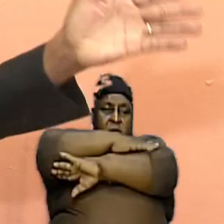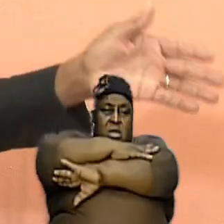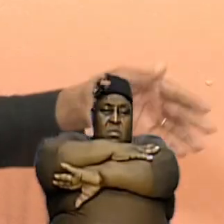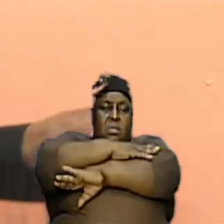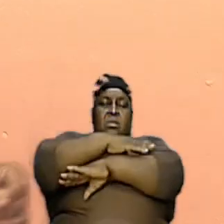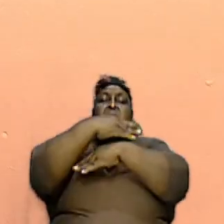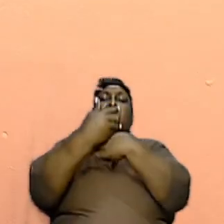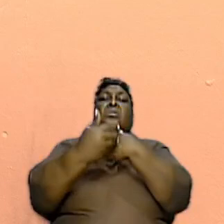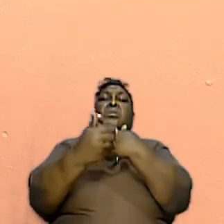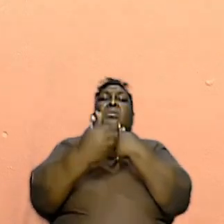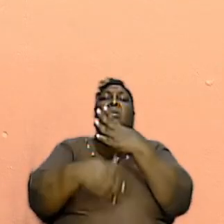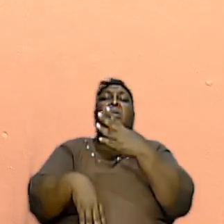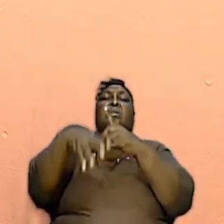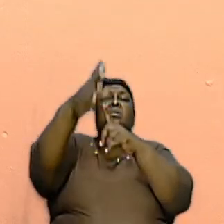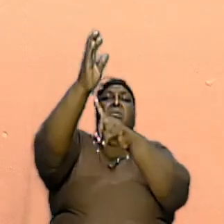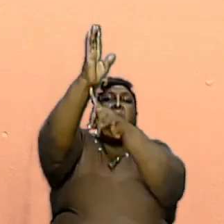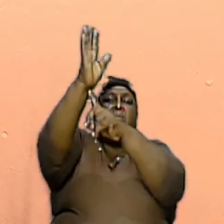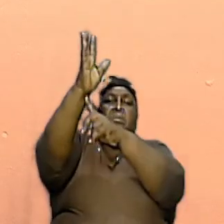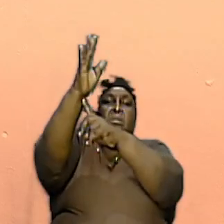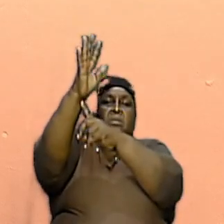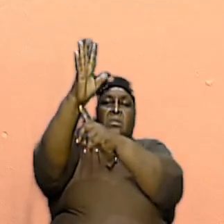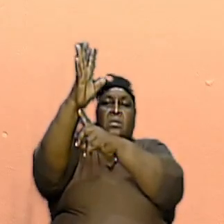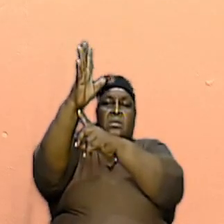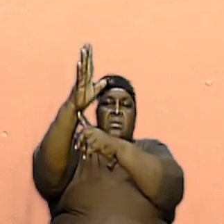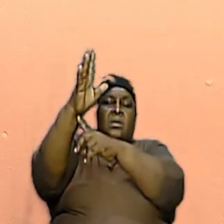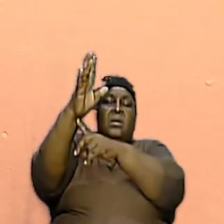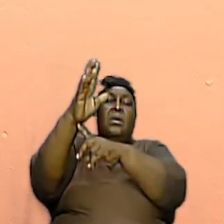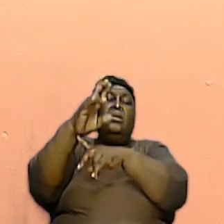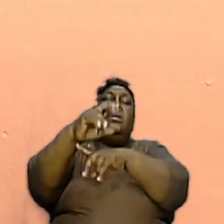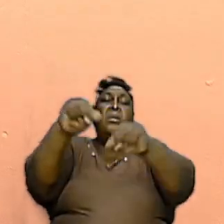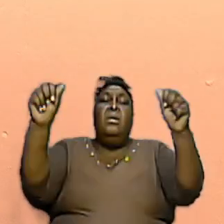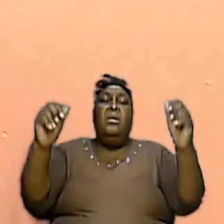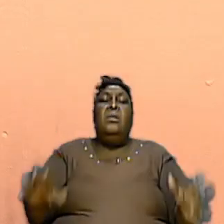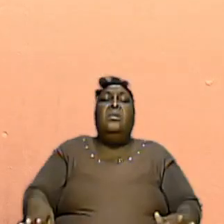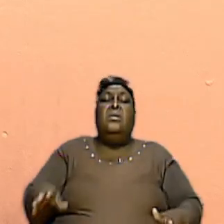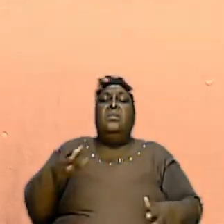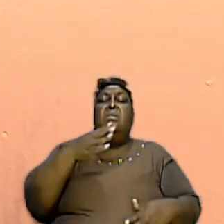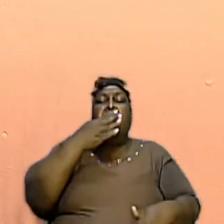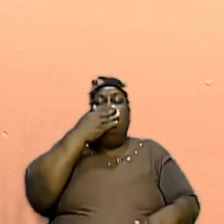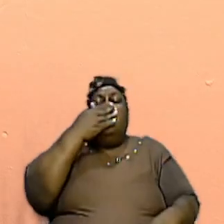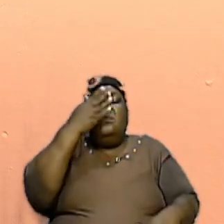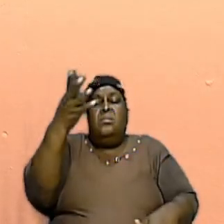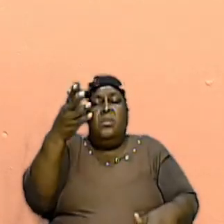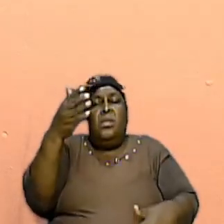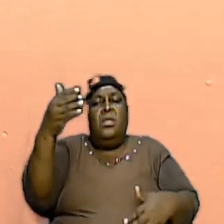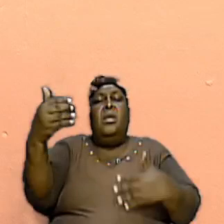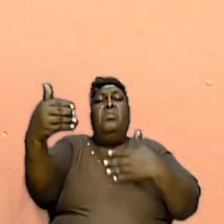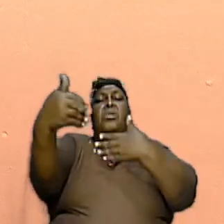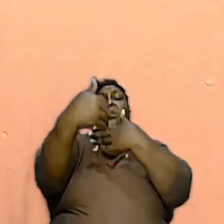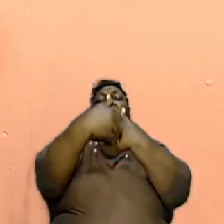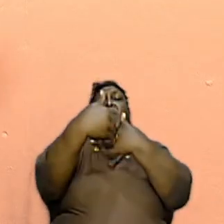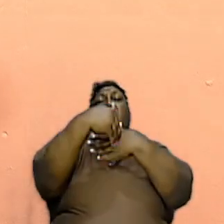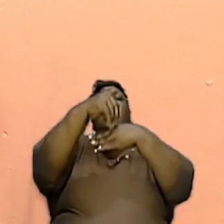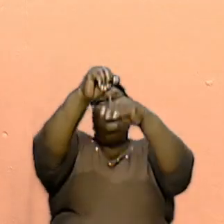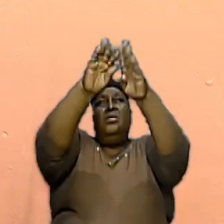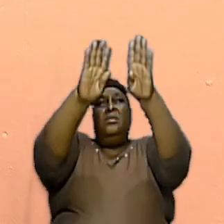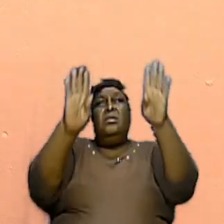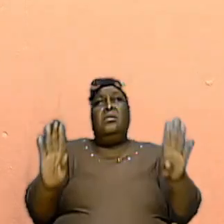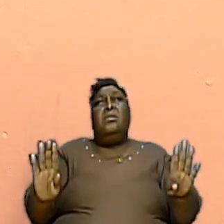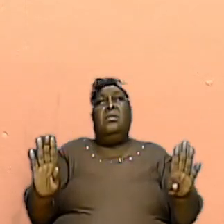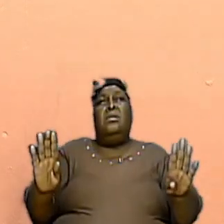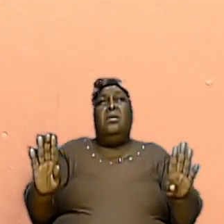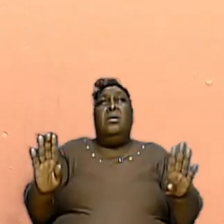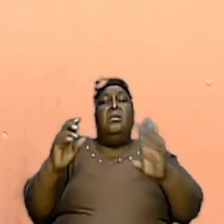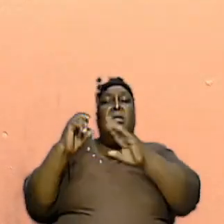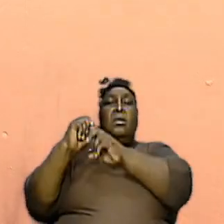candlesticks and the altar of incense and beyond that and beyond the veil the ark of the covenant